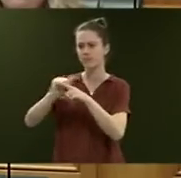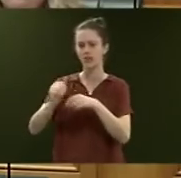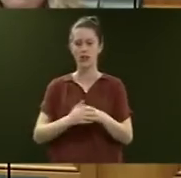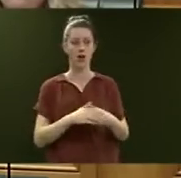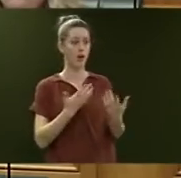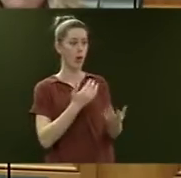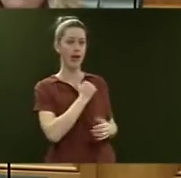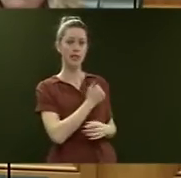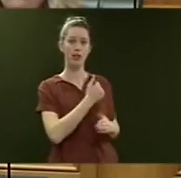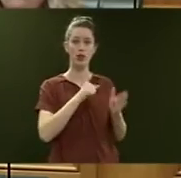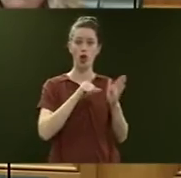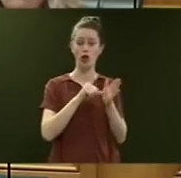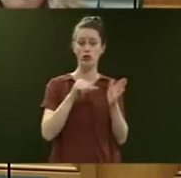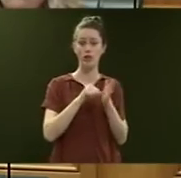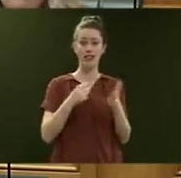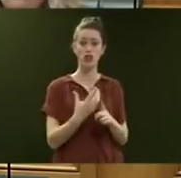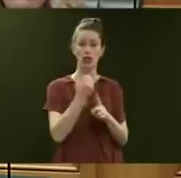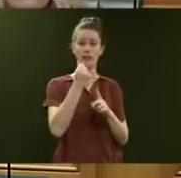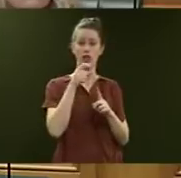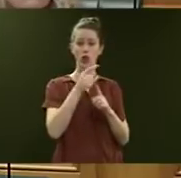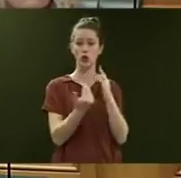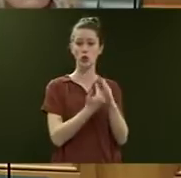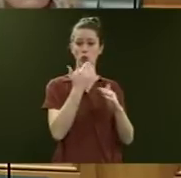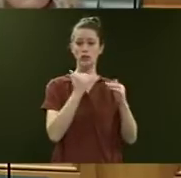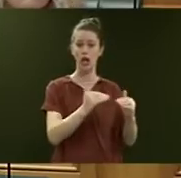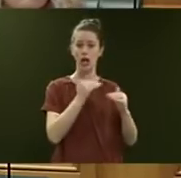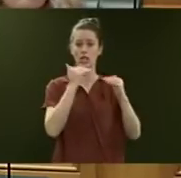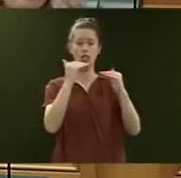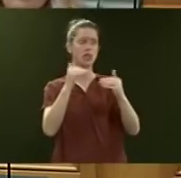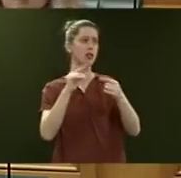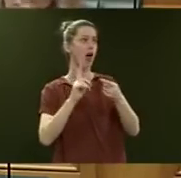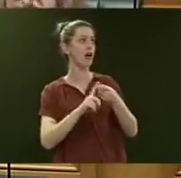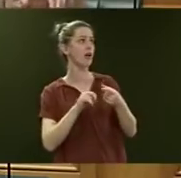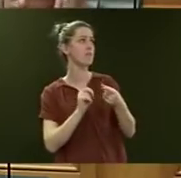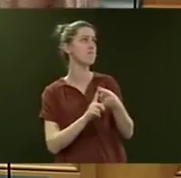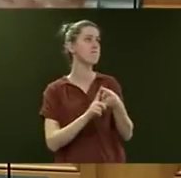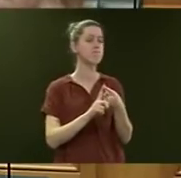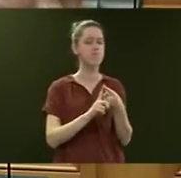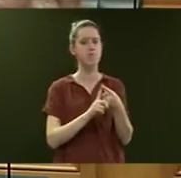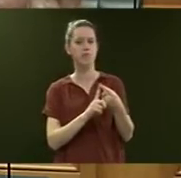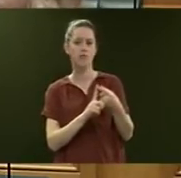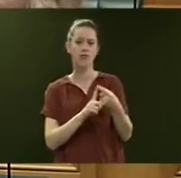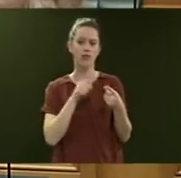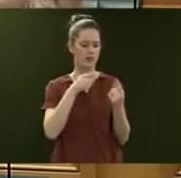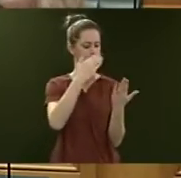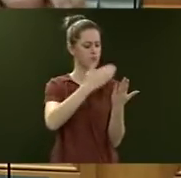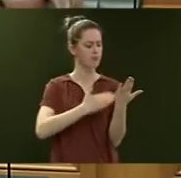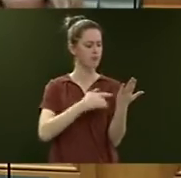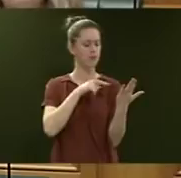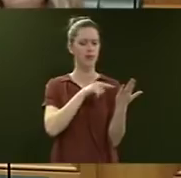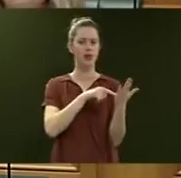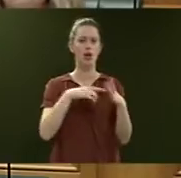the cost of meeting the new standards like those that are set out in the